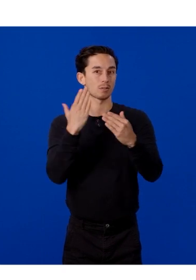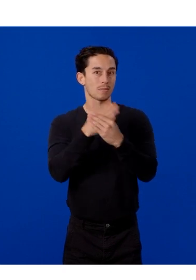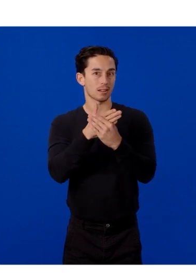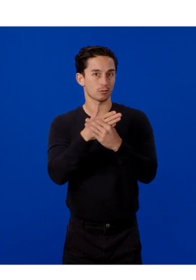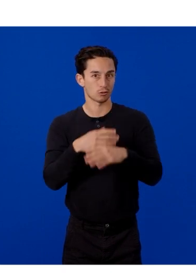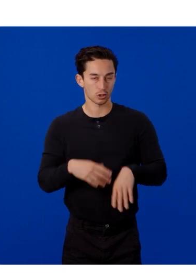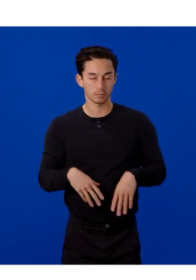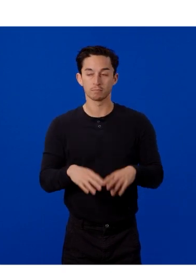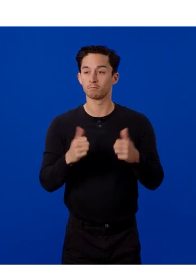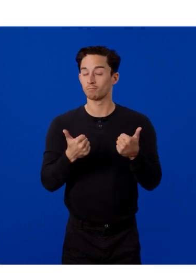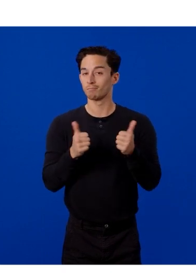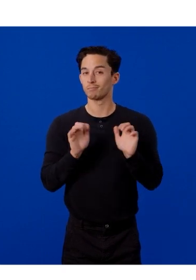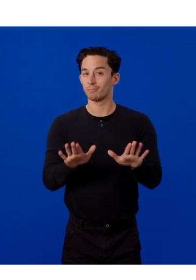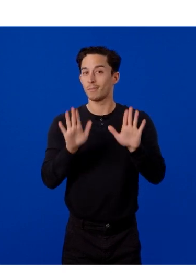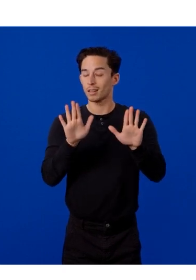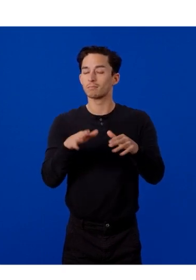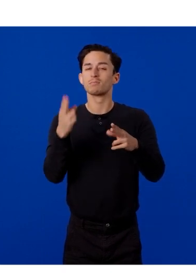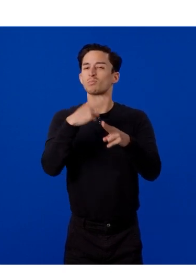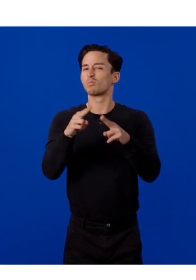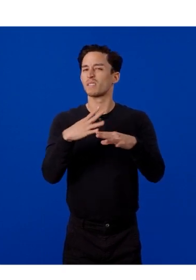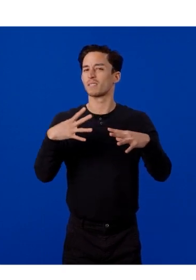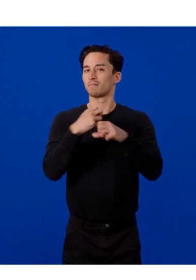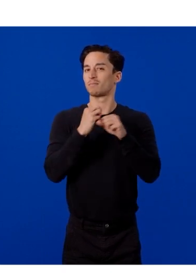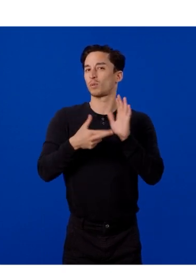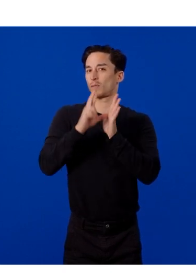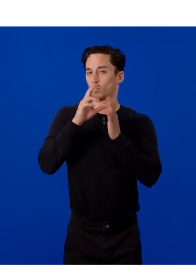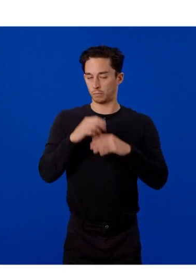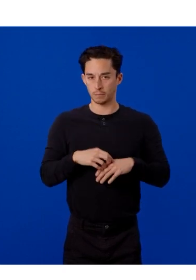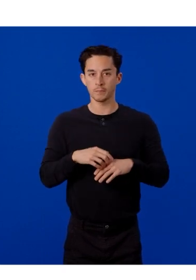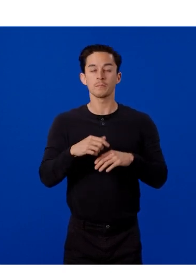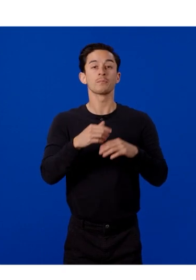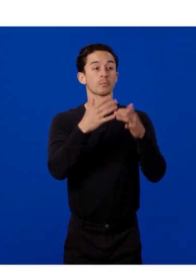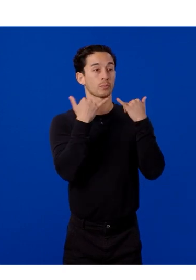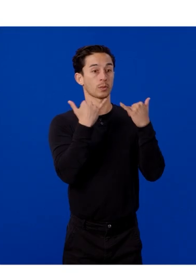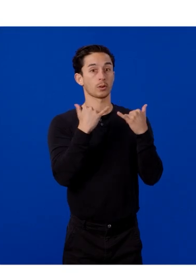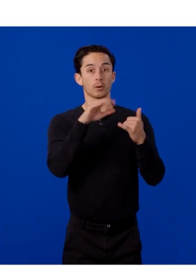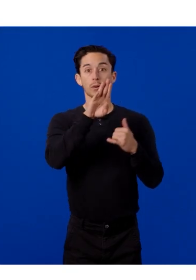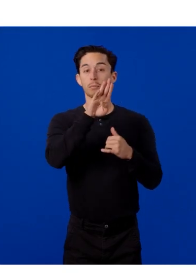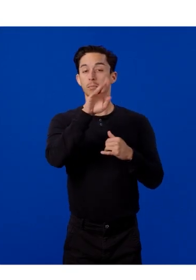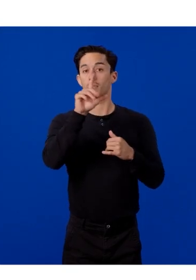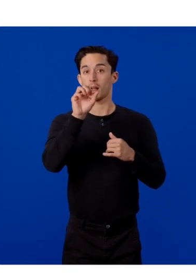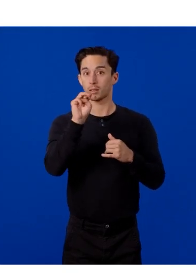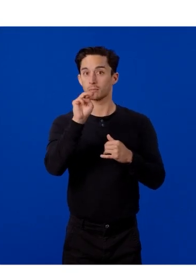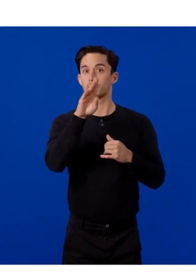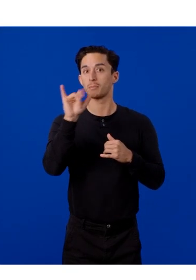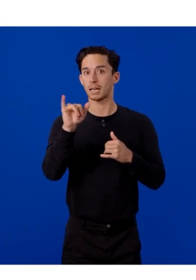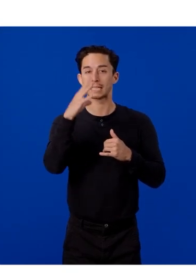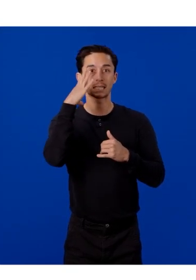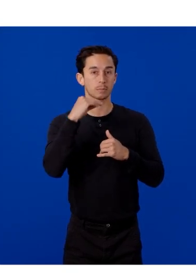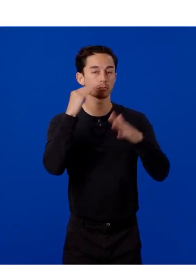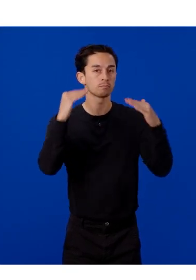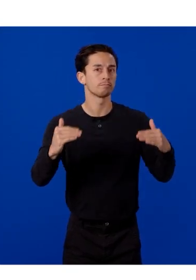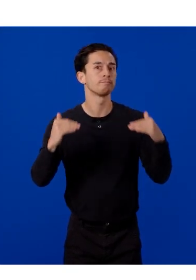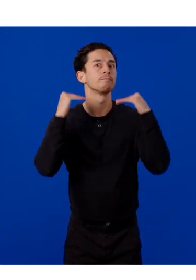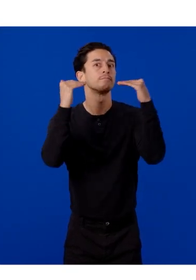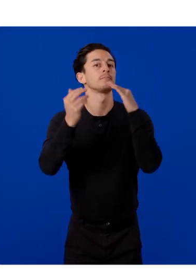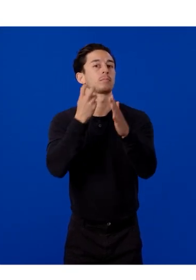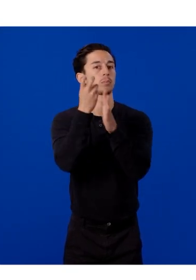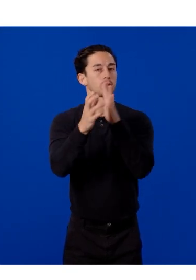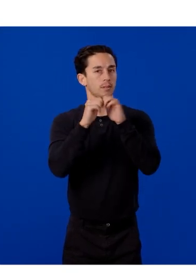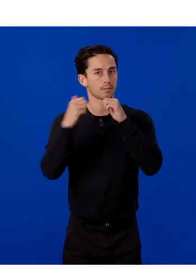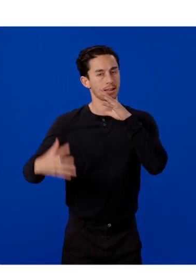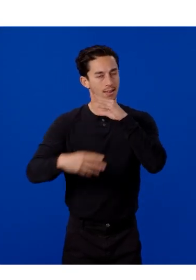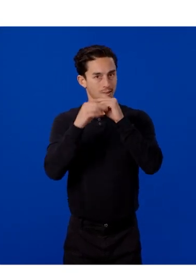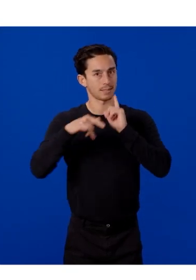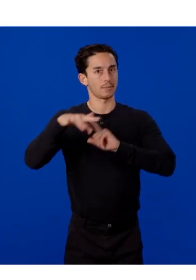Awesome! Let's briefly recap this session. We took our existing BlossomBuddy experience and enhanced its immersiveness by adding